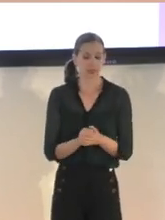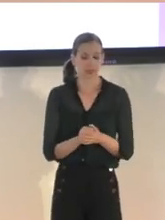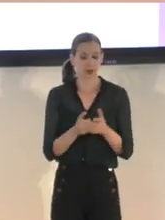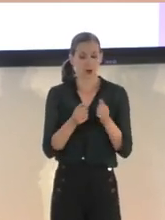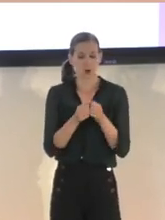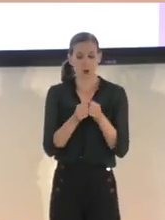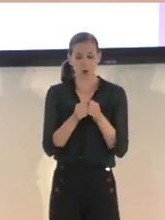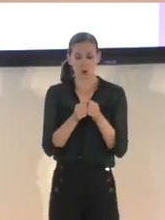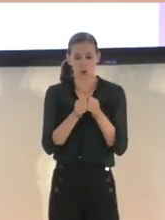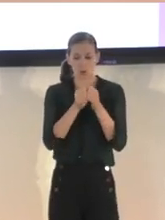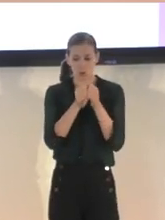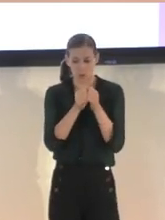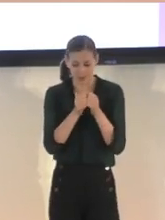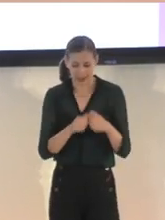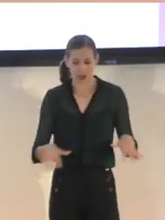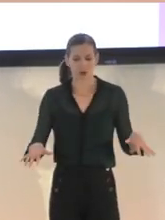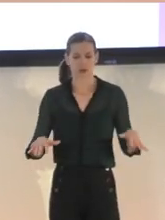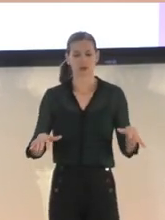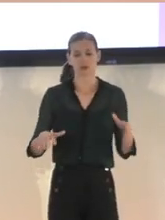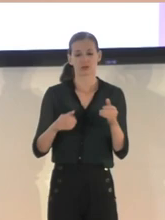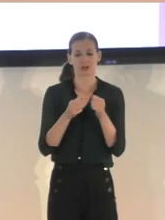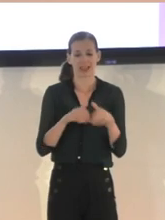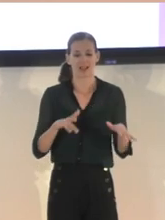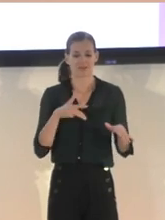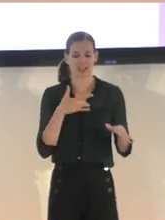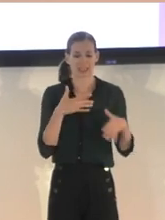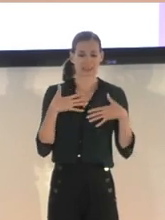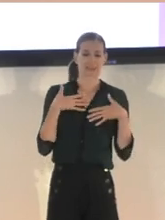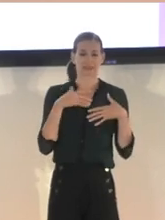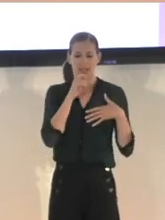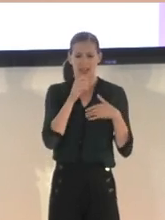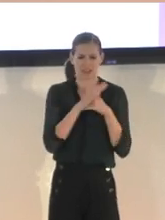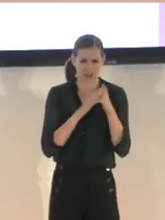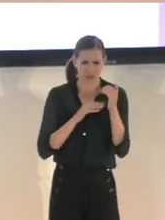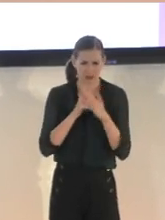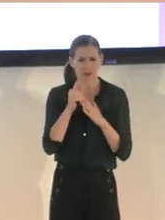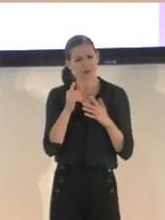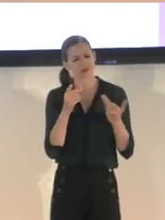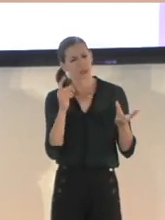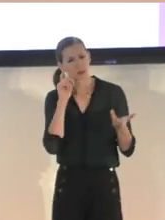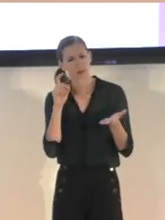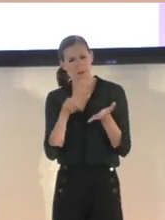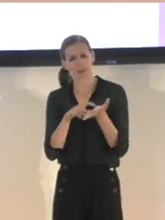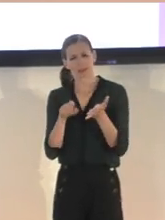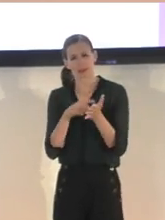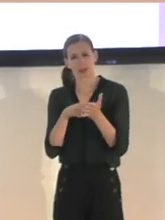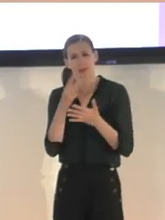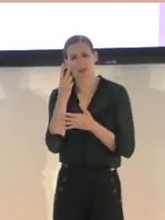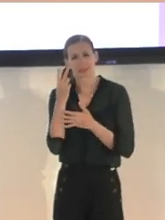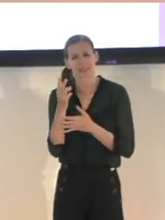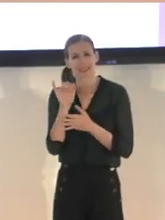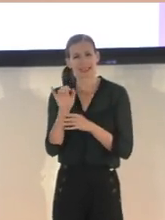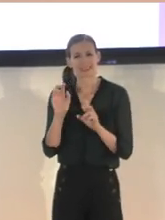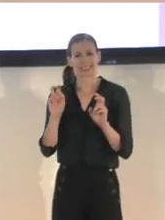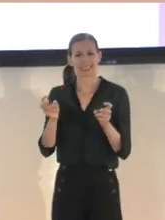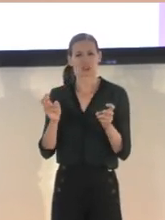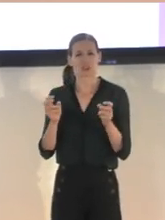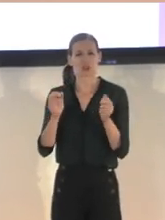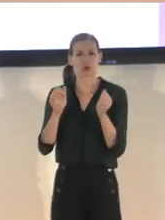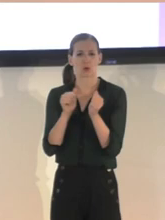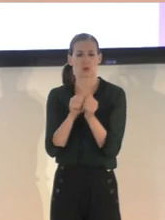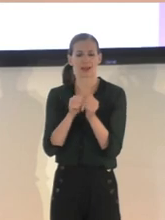compromising on comfort that we sometimes see be an issue with sliding